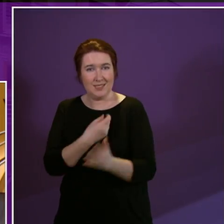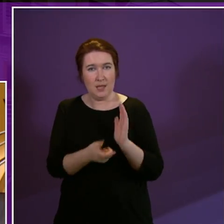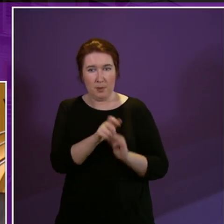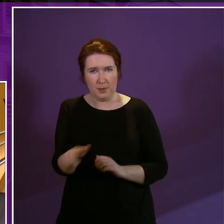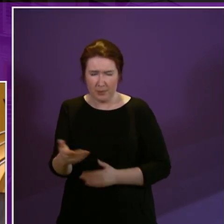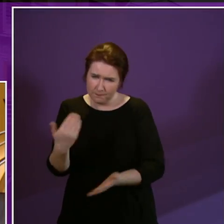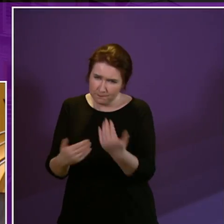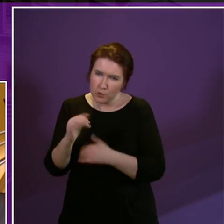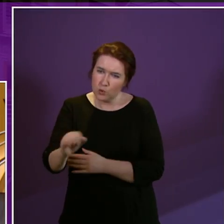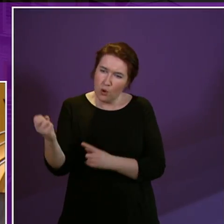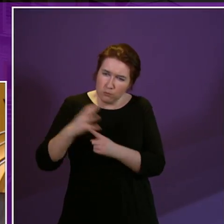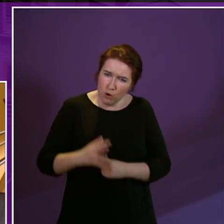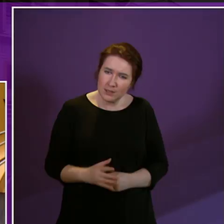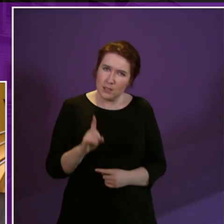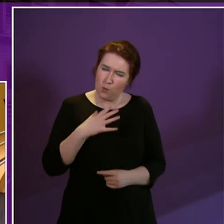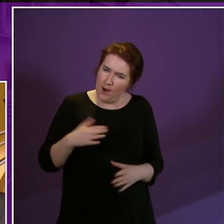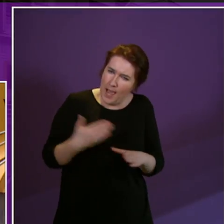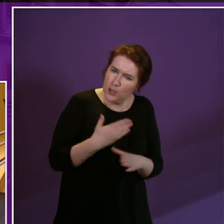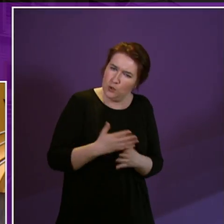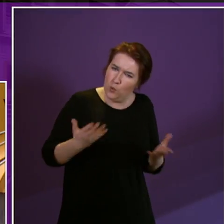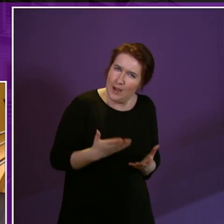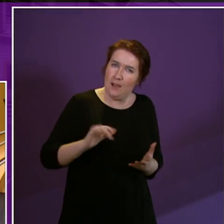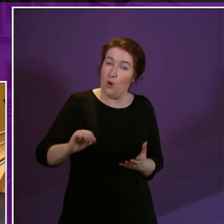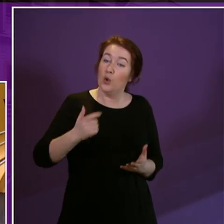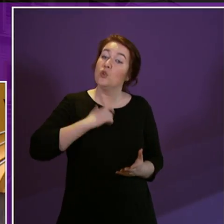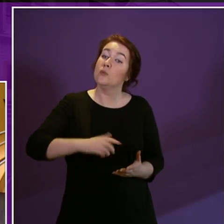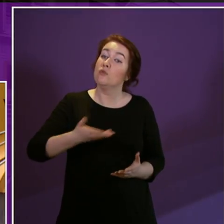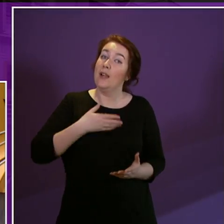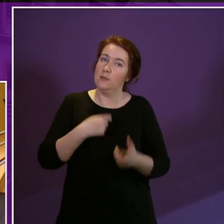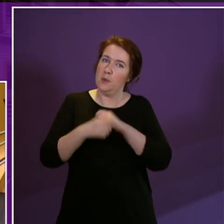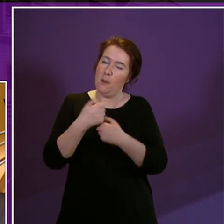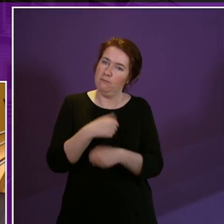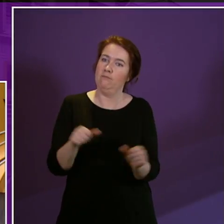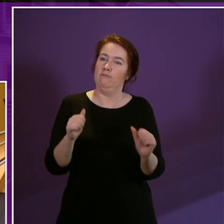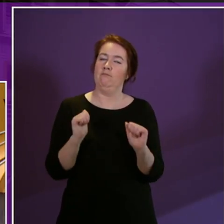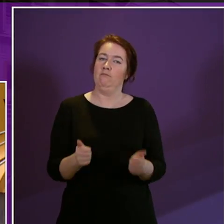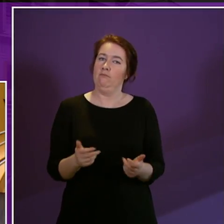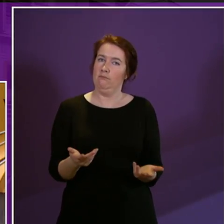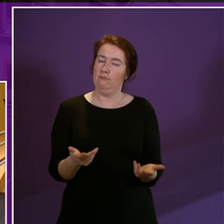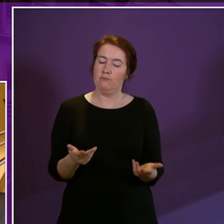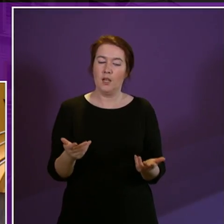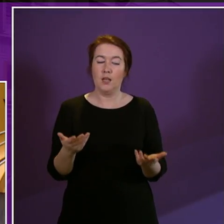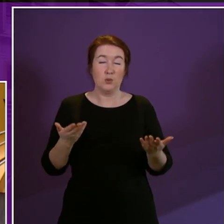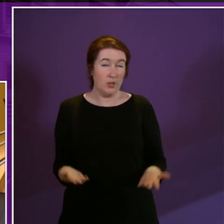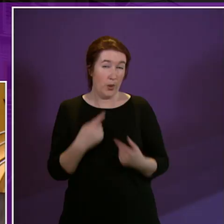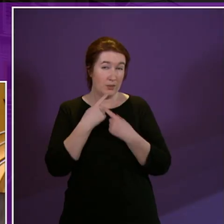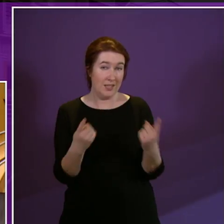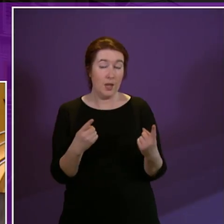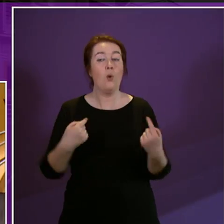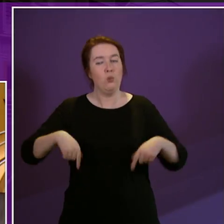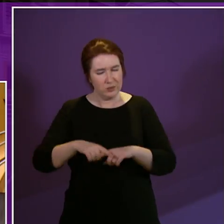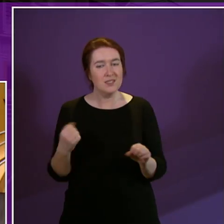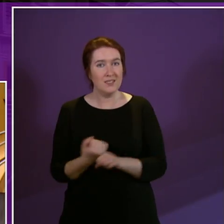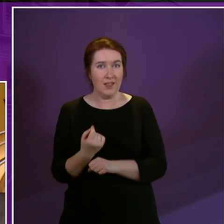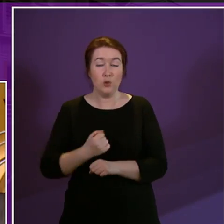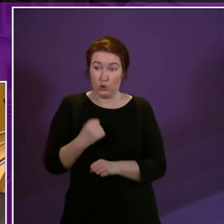their priorities for action when it comes to making their human rights a reality. Now can I just say we did that. The Scottish